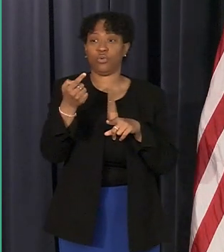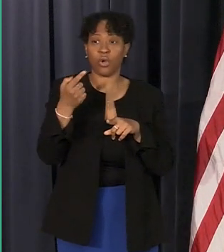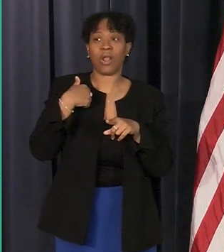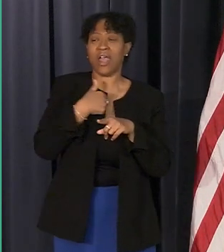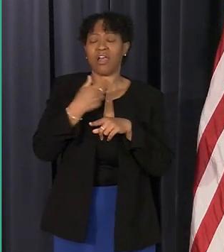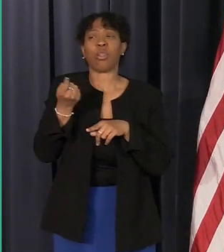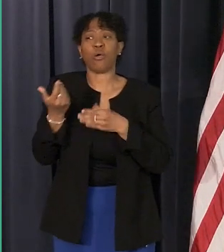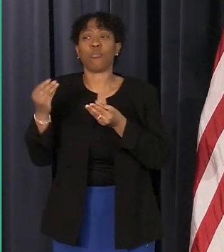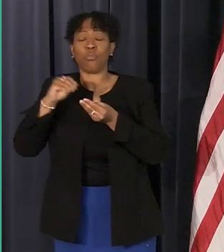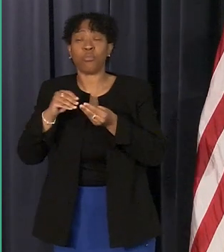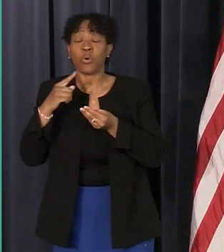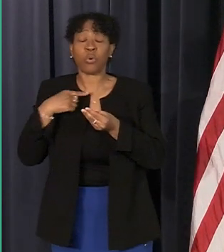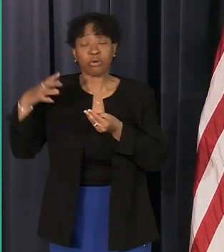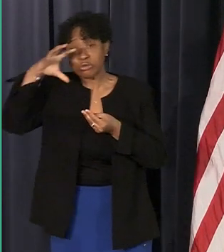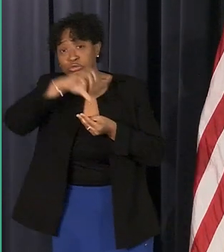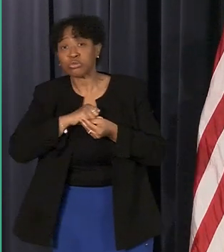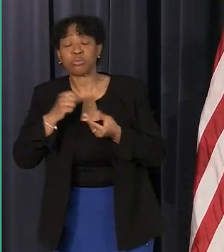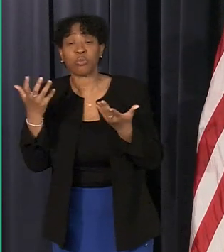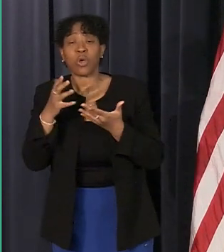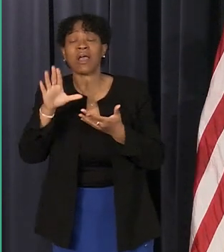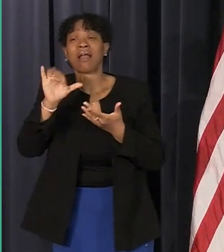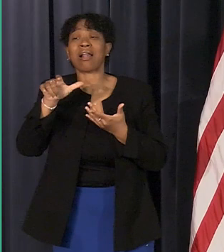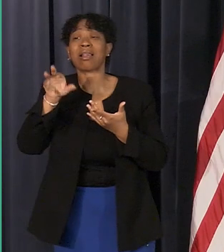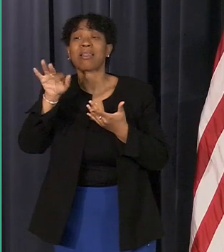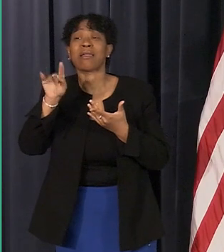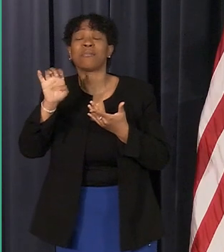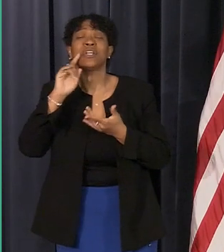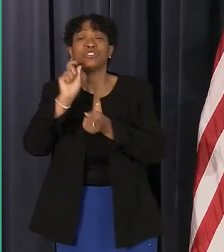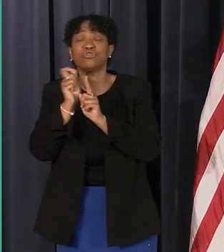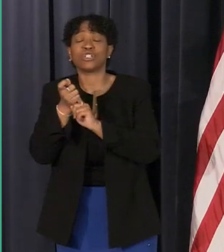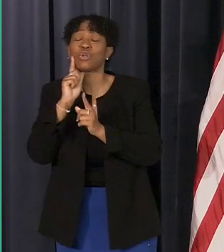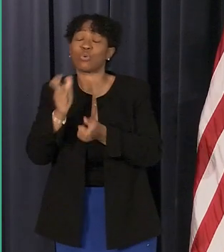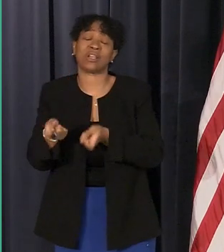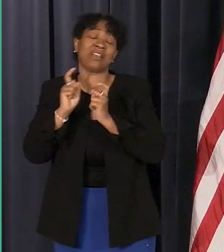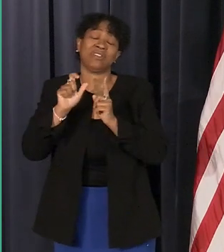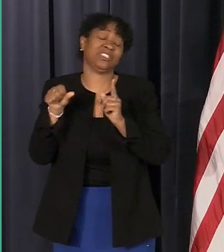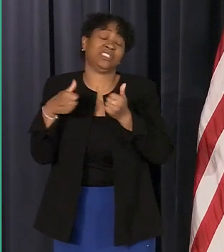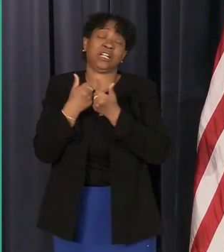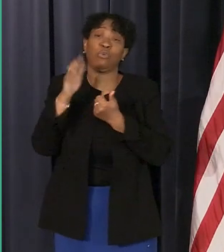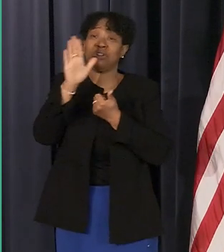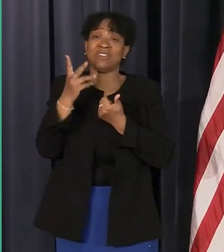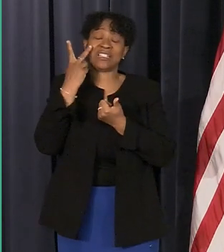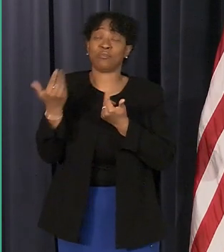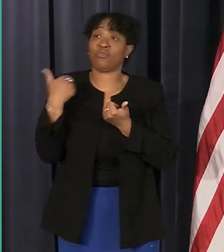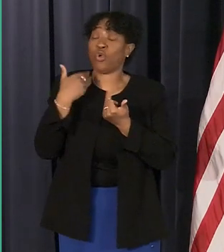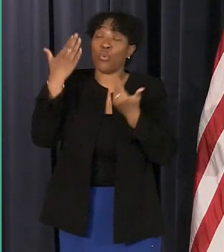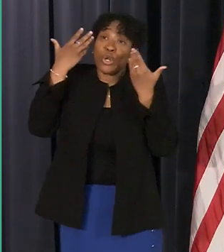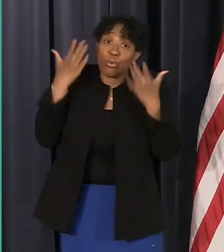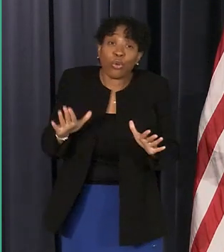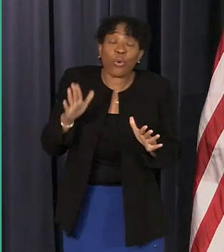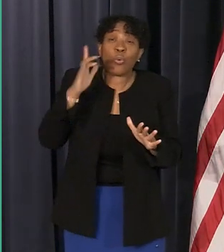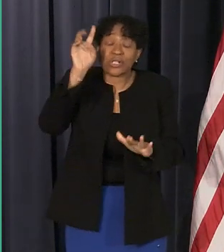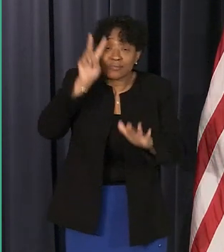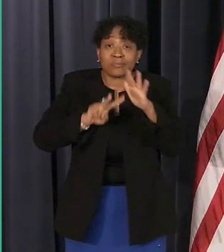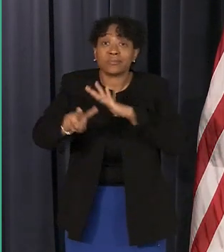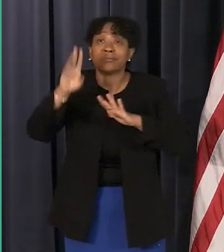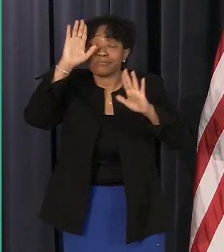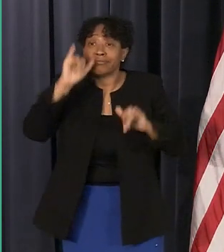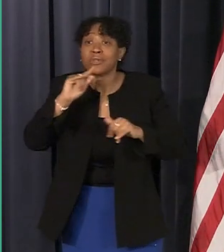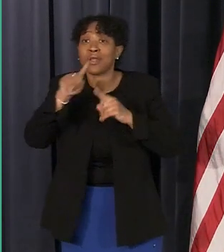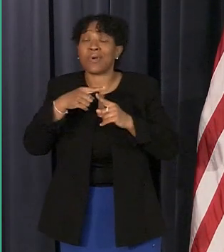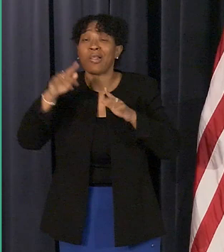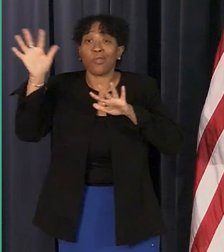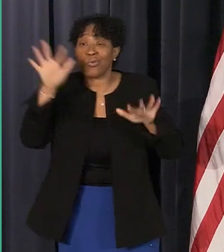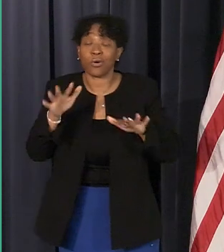that climate change is going to give us challenges we have not seen before and so all of us are making educated guesses